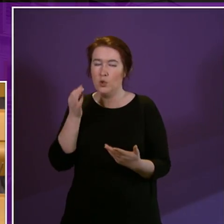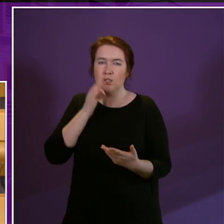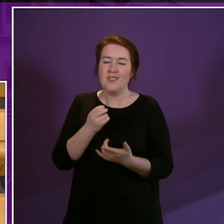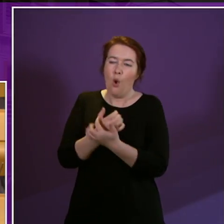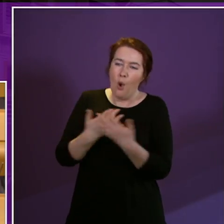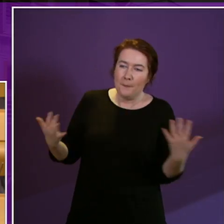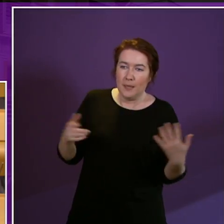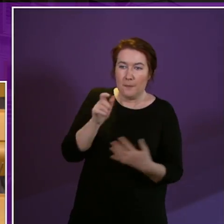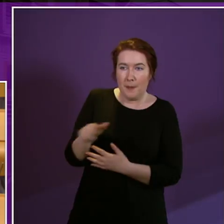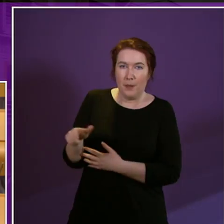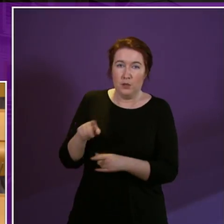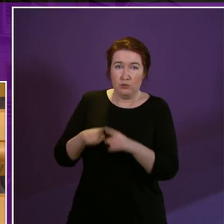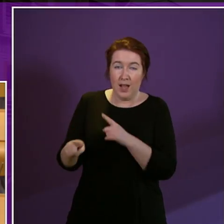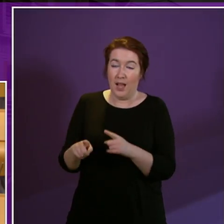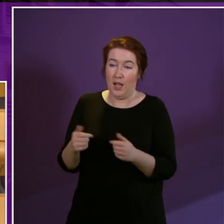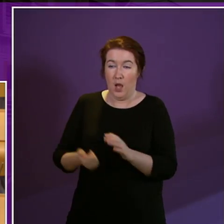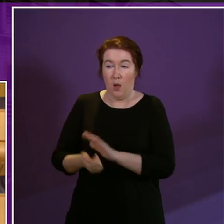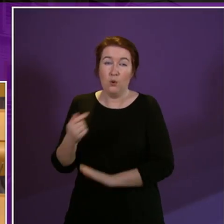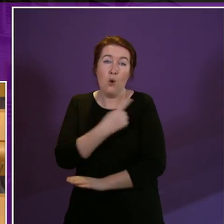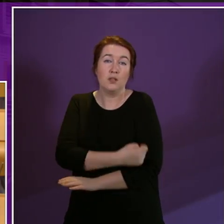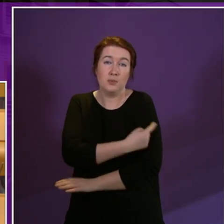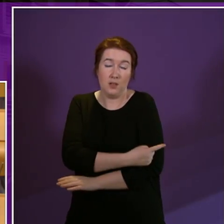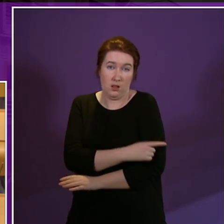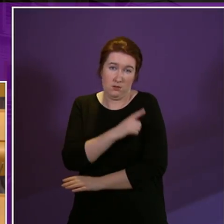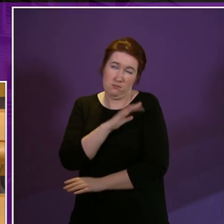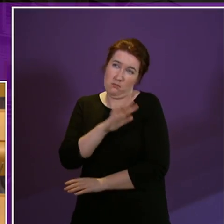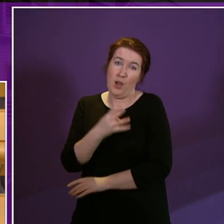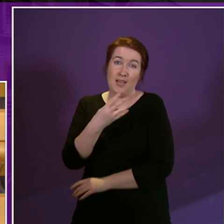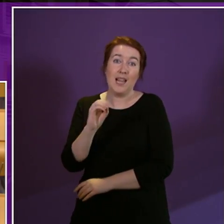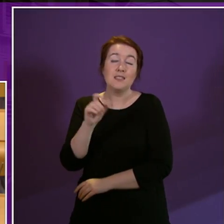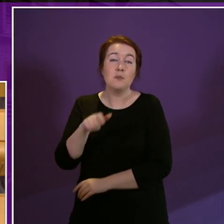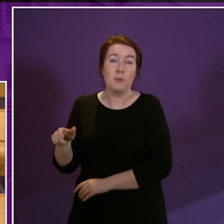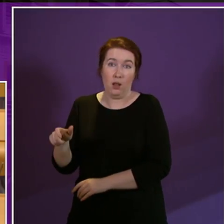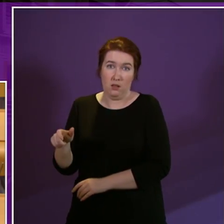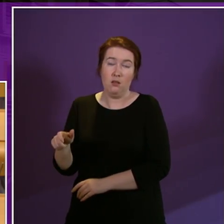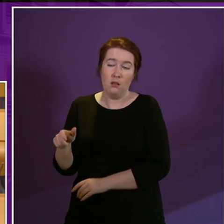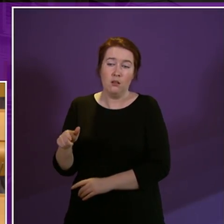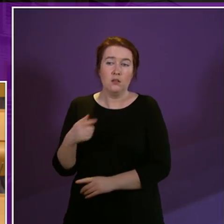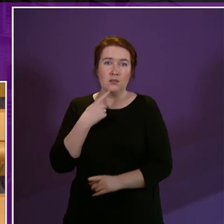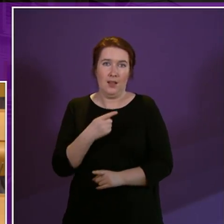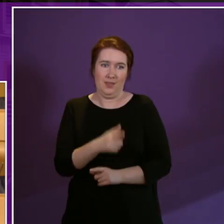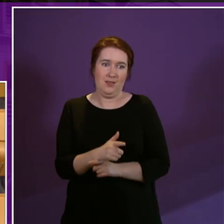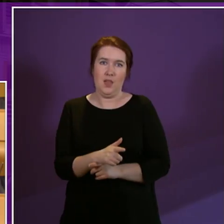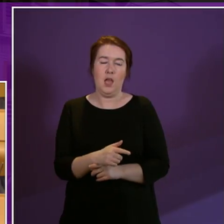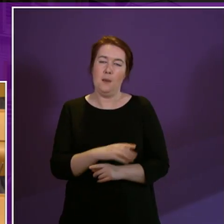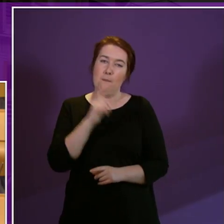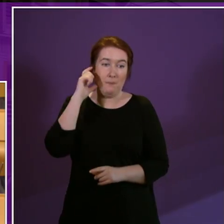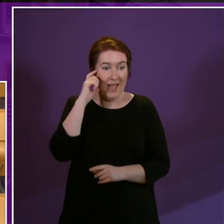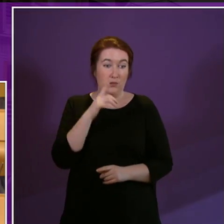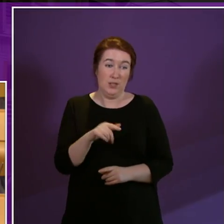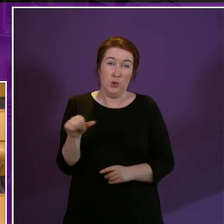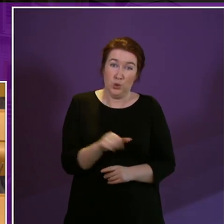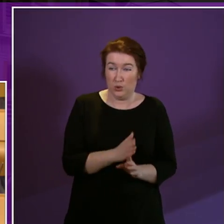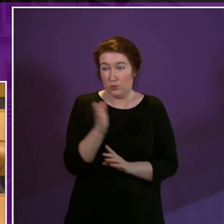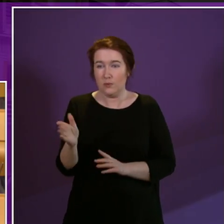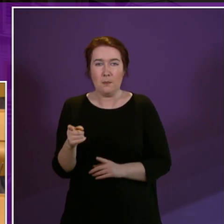that are trying to get out of the hospital, currently standing around 90, being described as bed blotting, that are